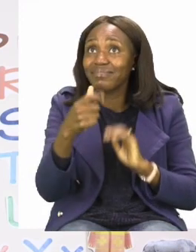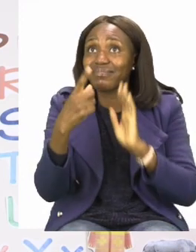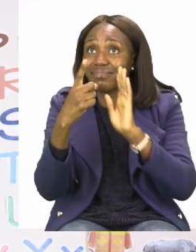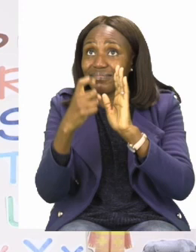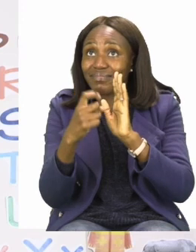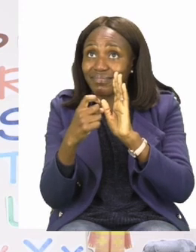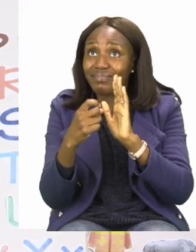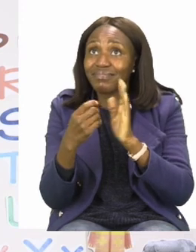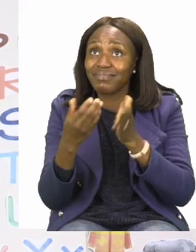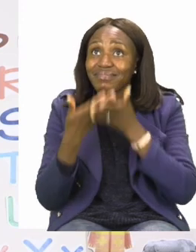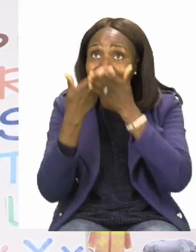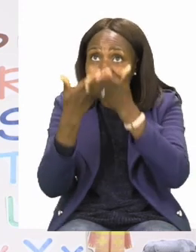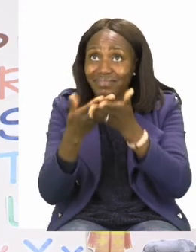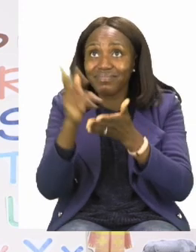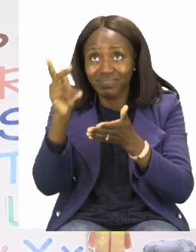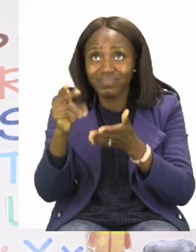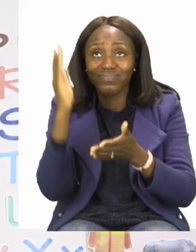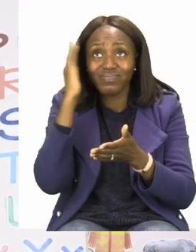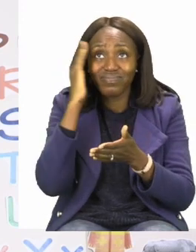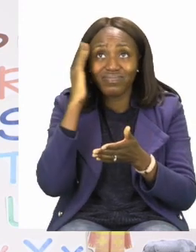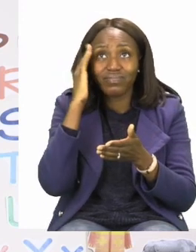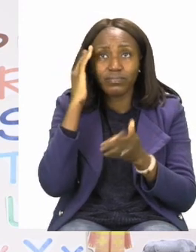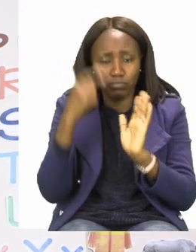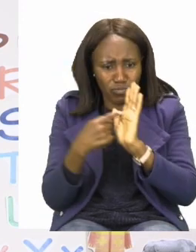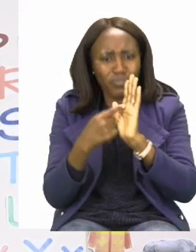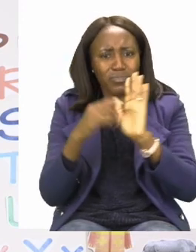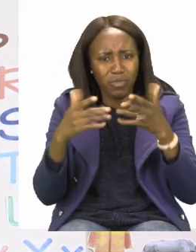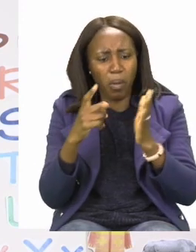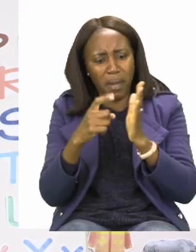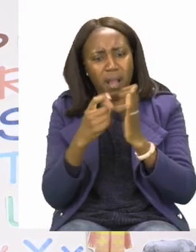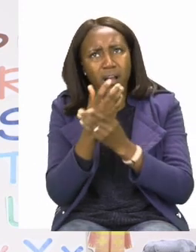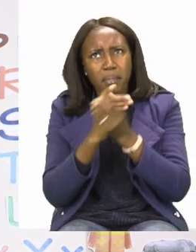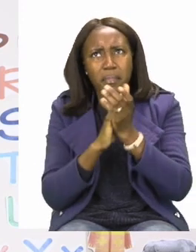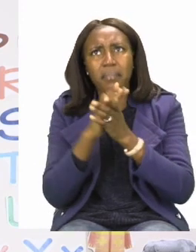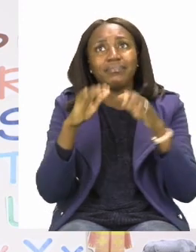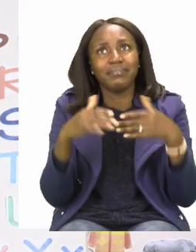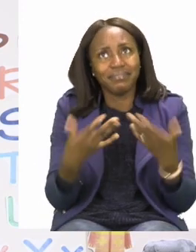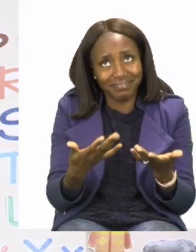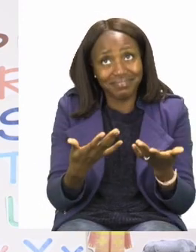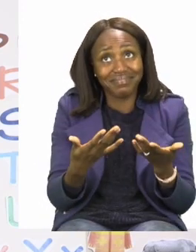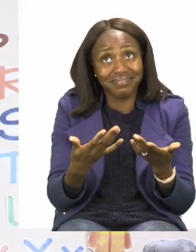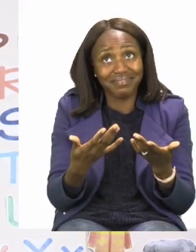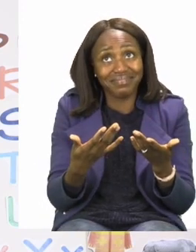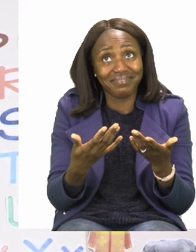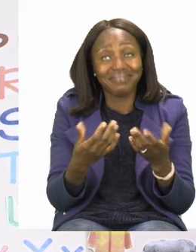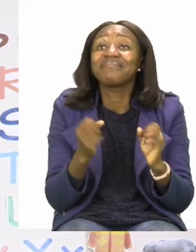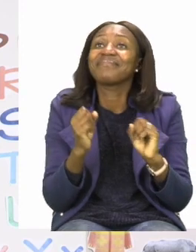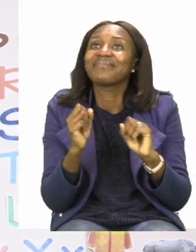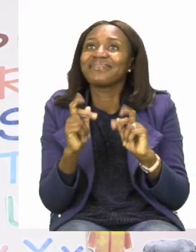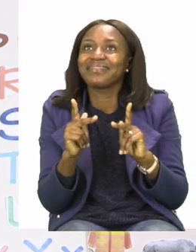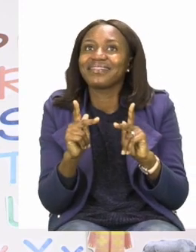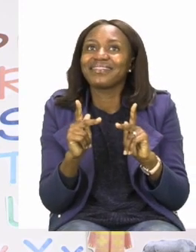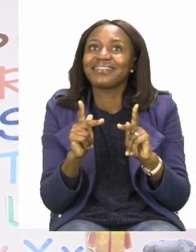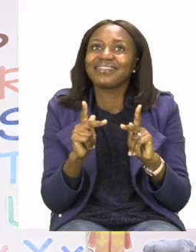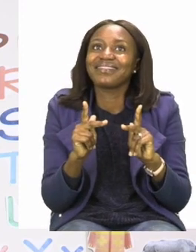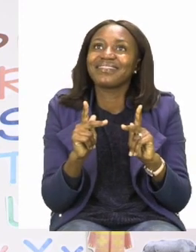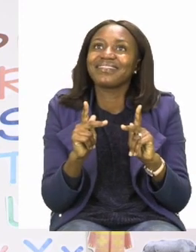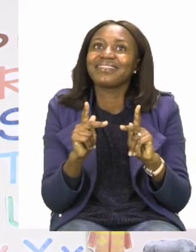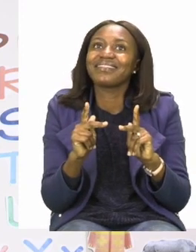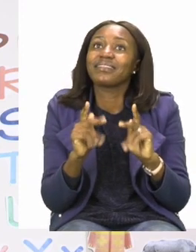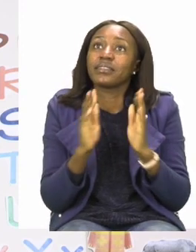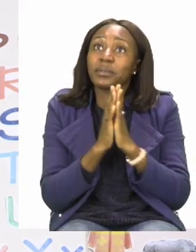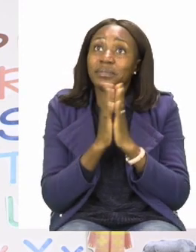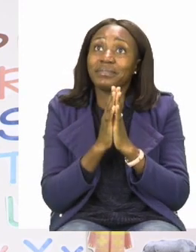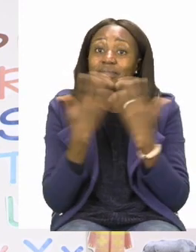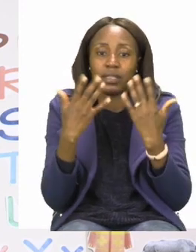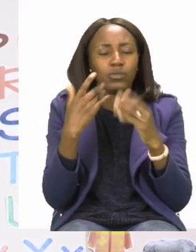sanitize the right way. You can show them how to sanitize, just like what we do in the classroom. Make sure your hands